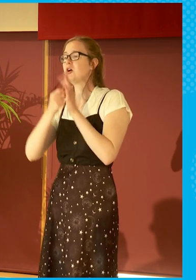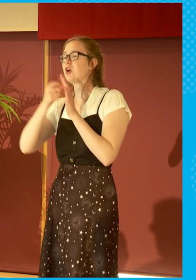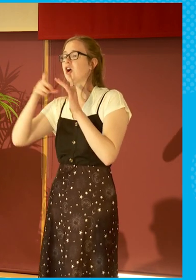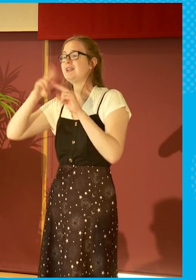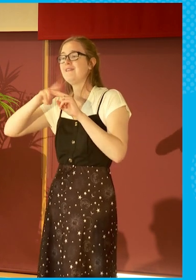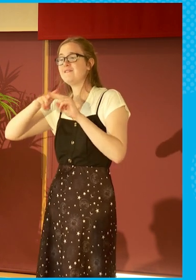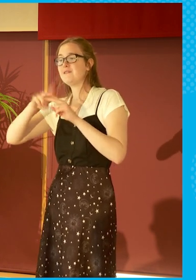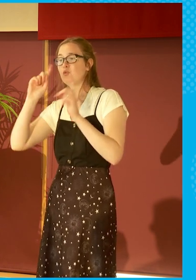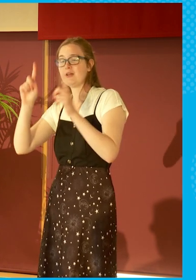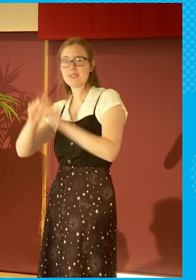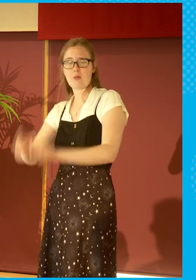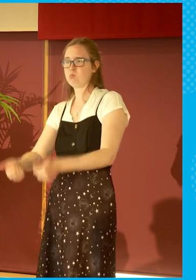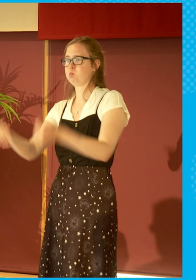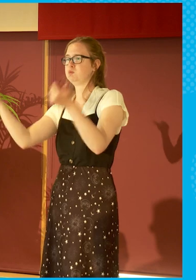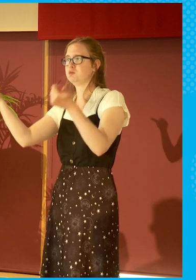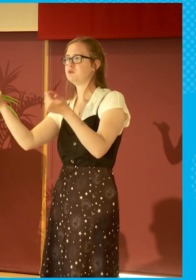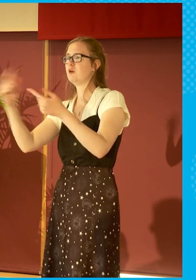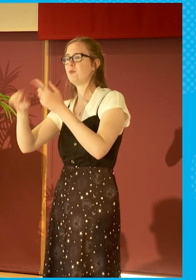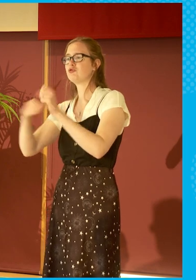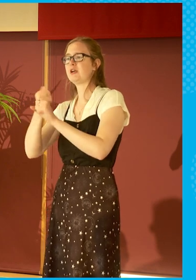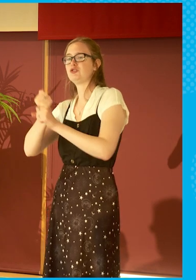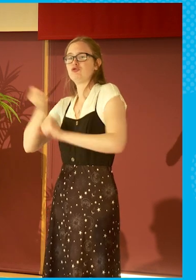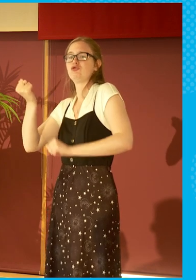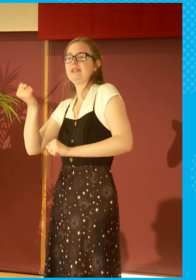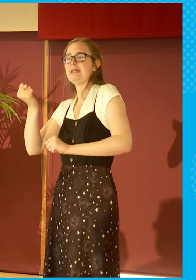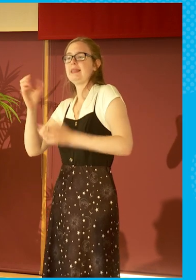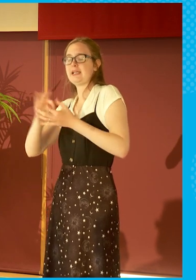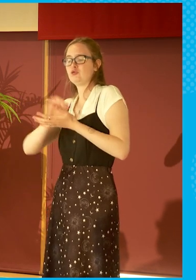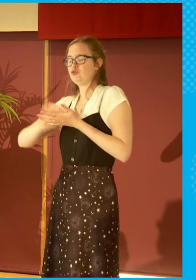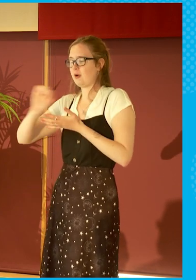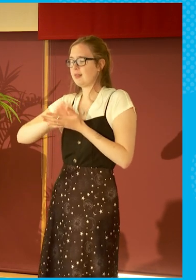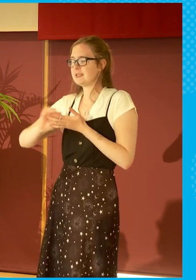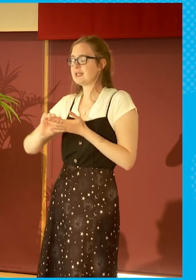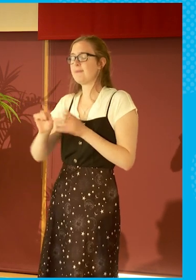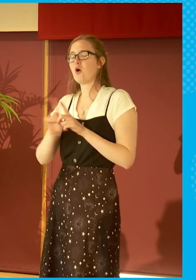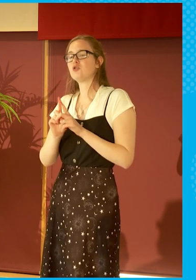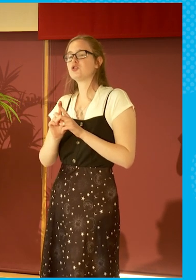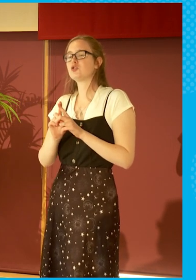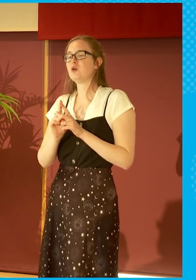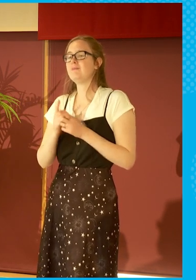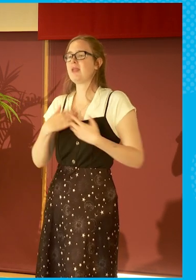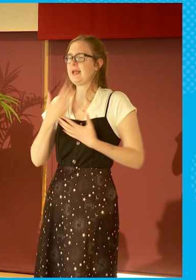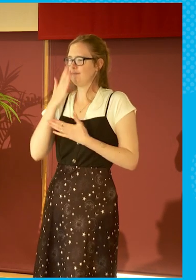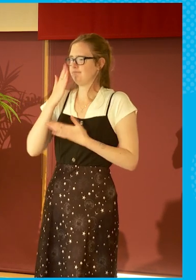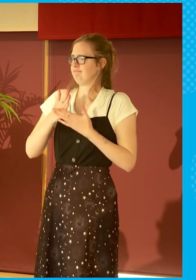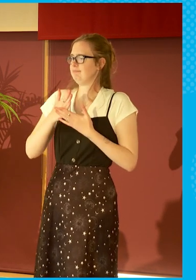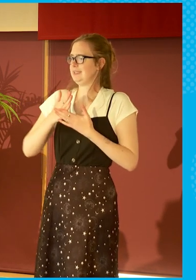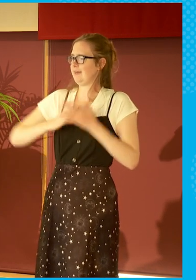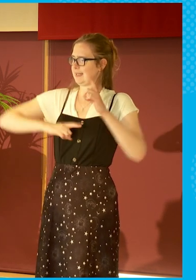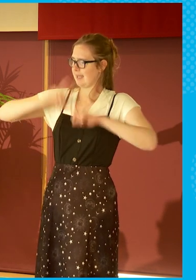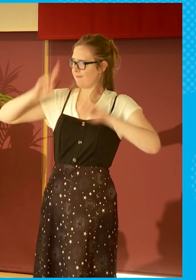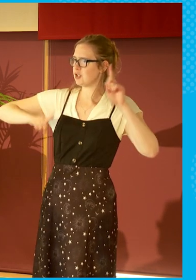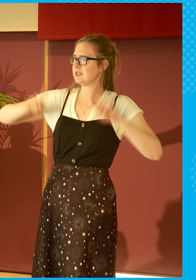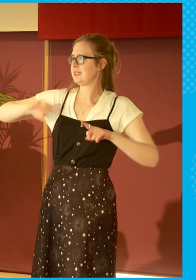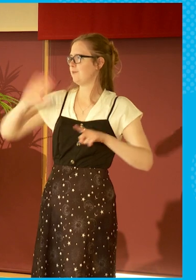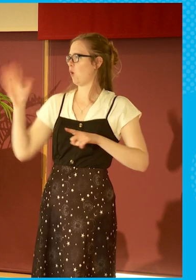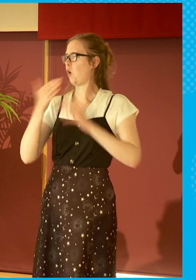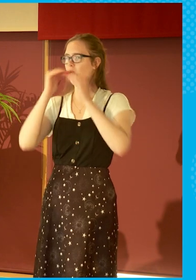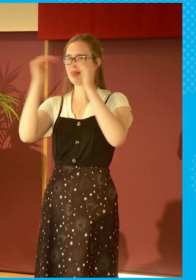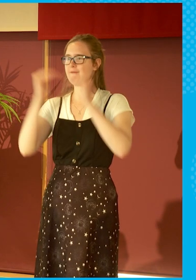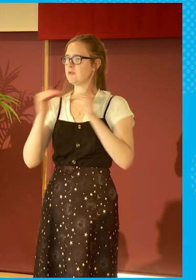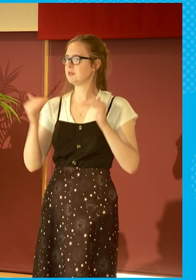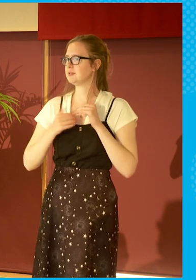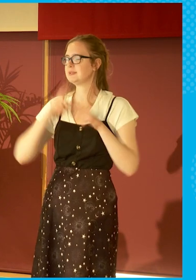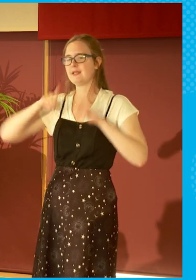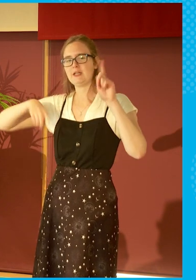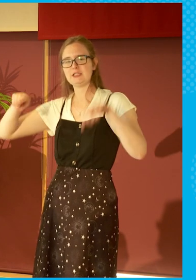journalists in. All of that said, I am a great believer in diversity and diversity at all levels and diversity of thought and